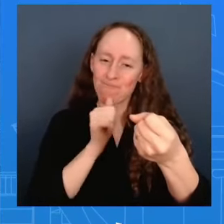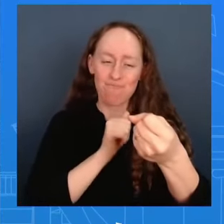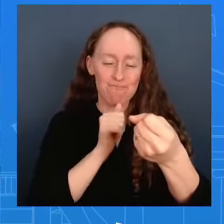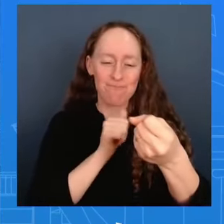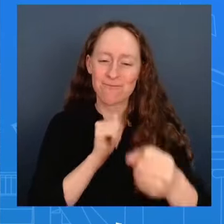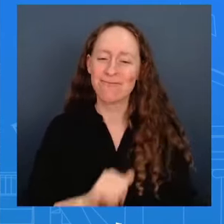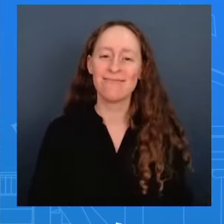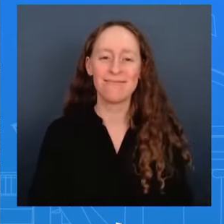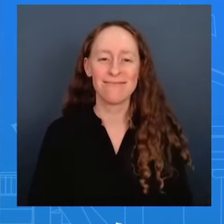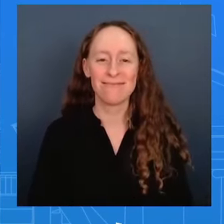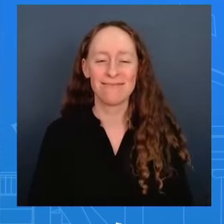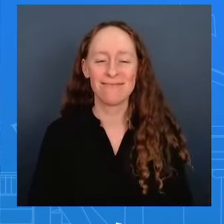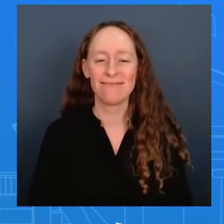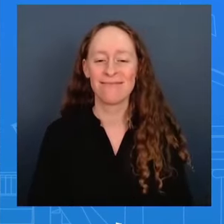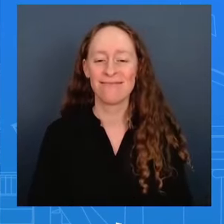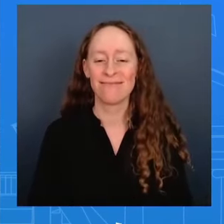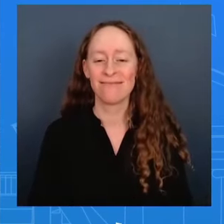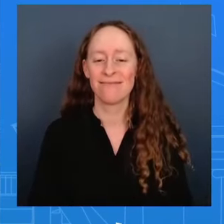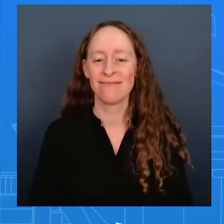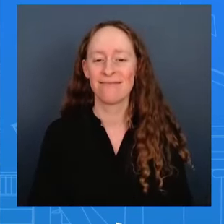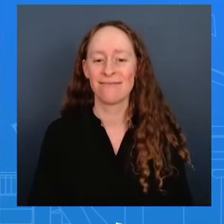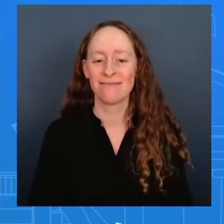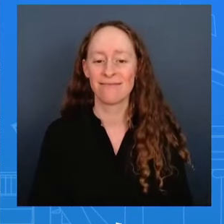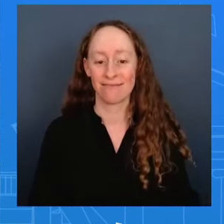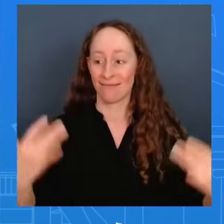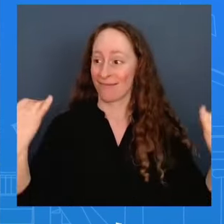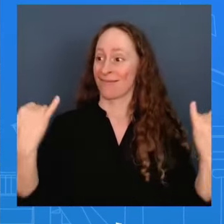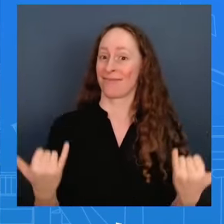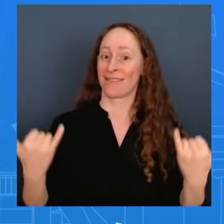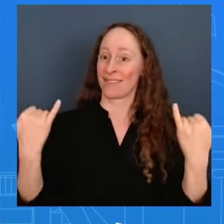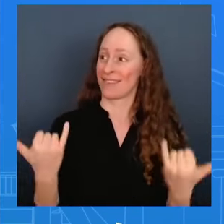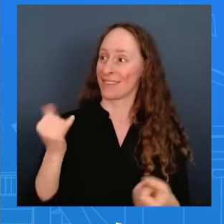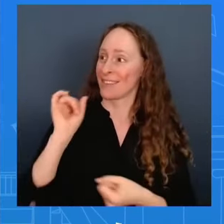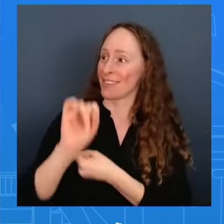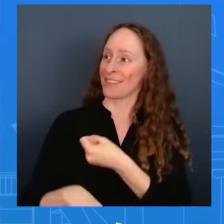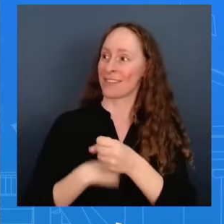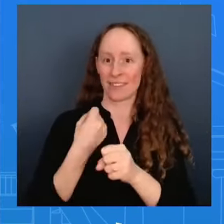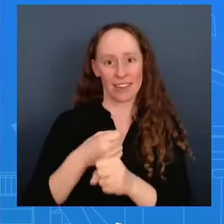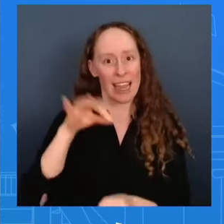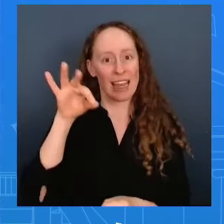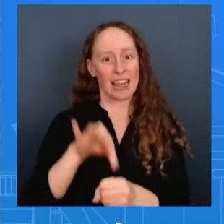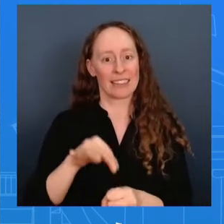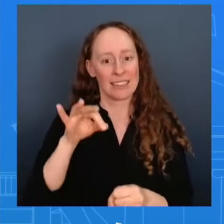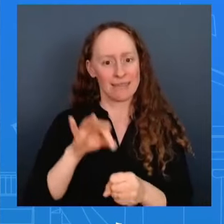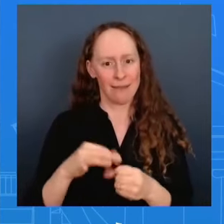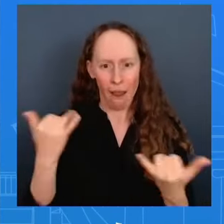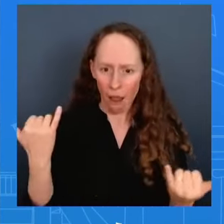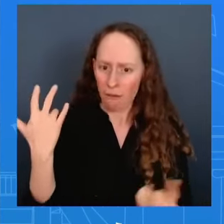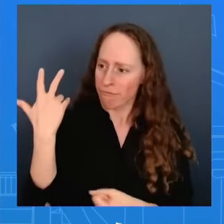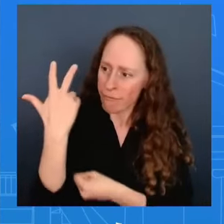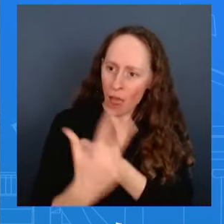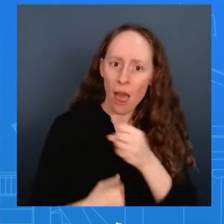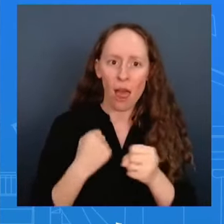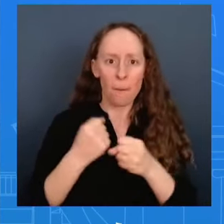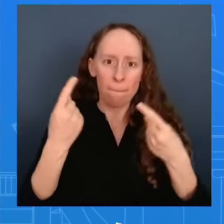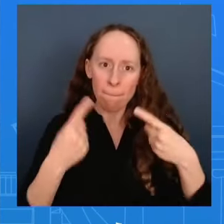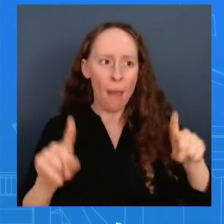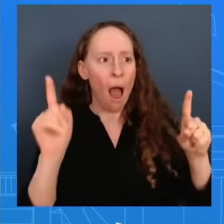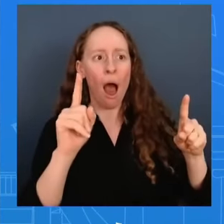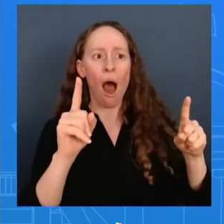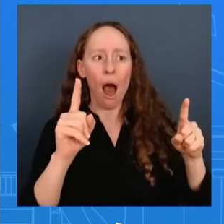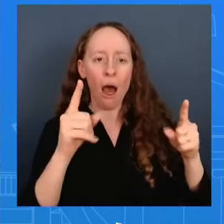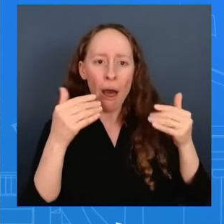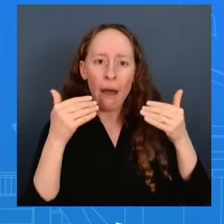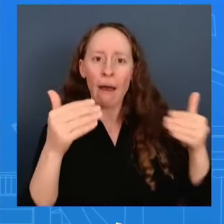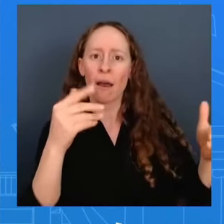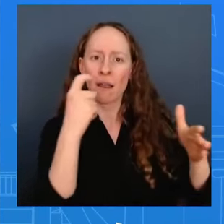three years to impose uh these tariffs so this is where i put my lawyer hat back on uh